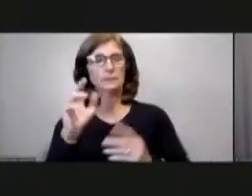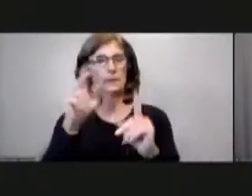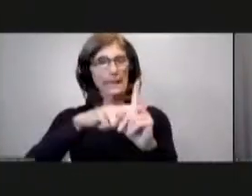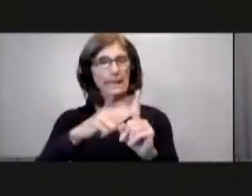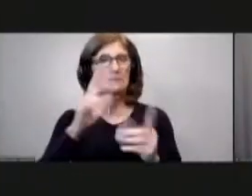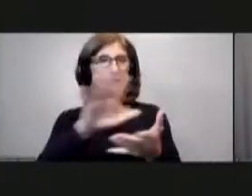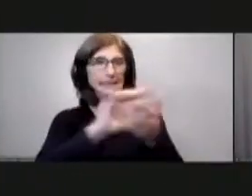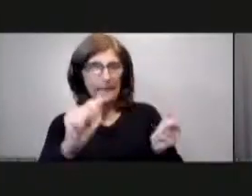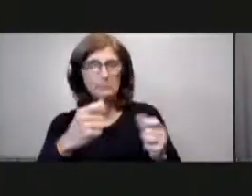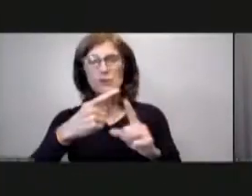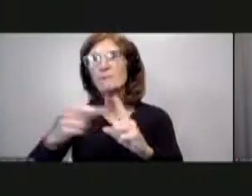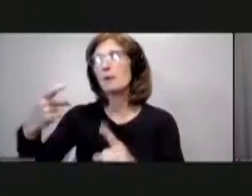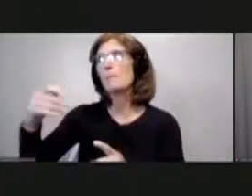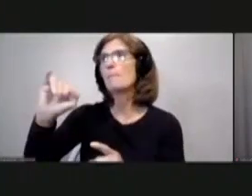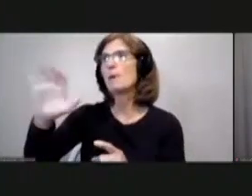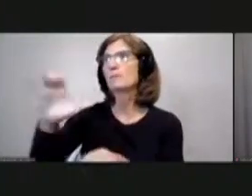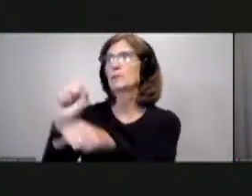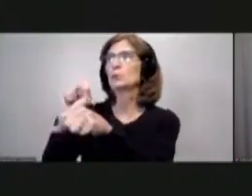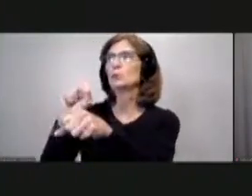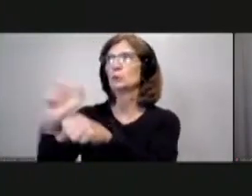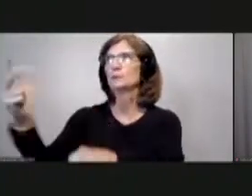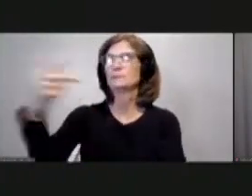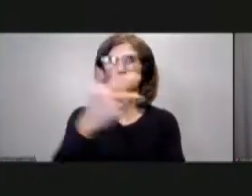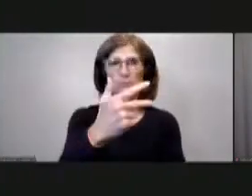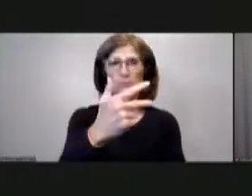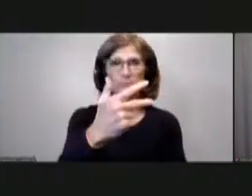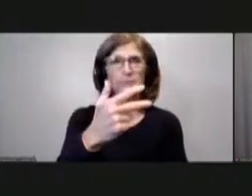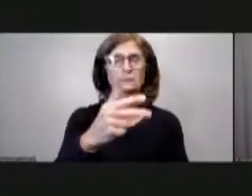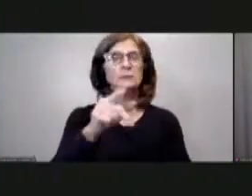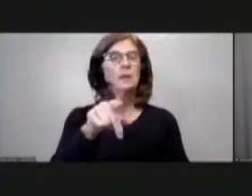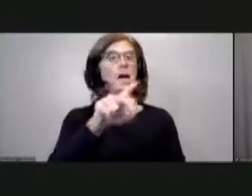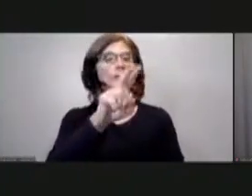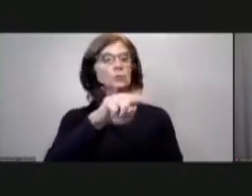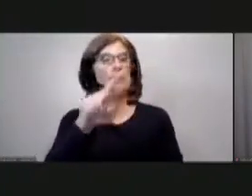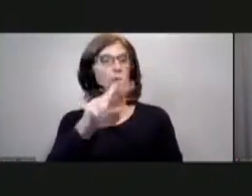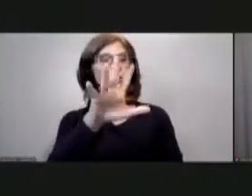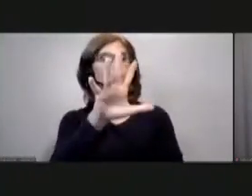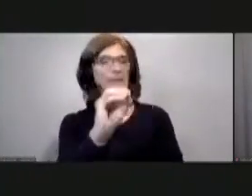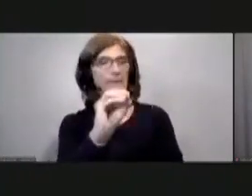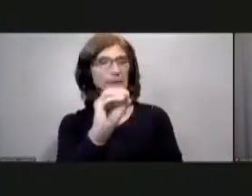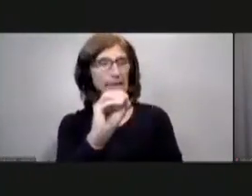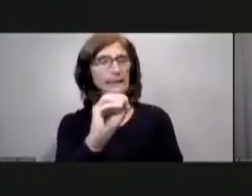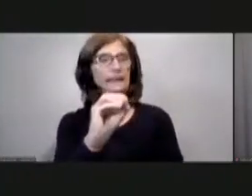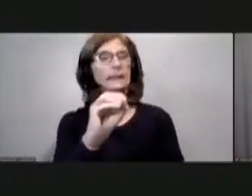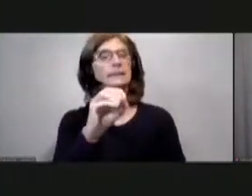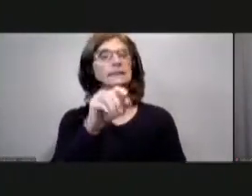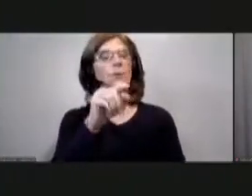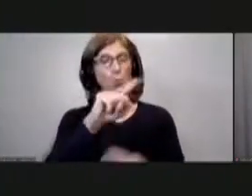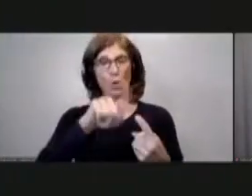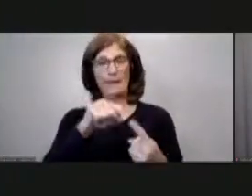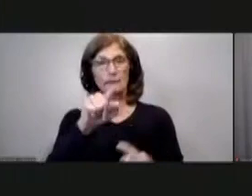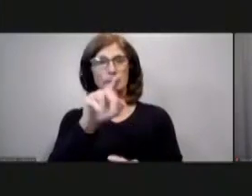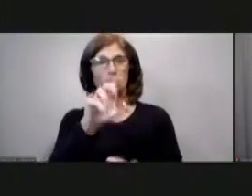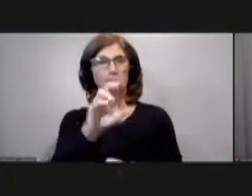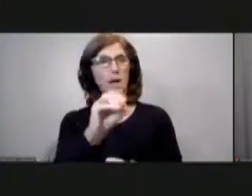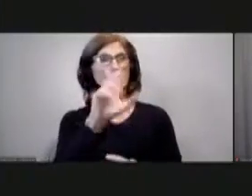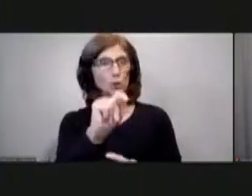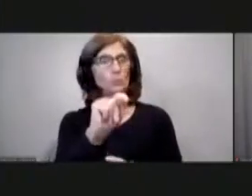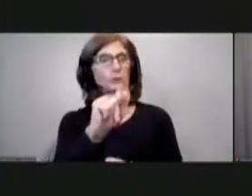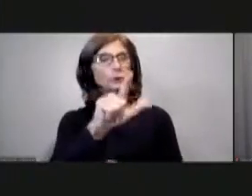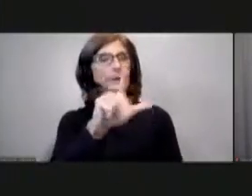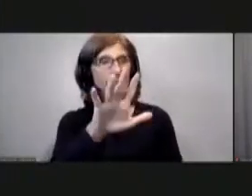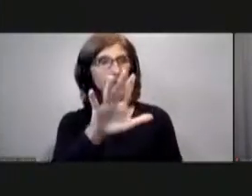from a city public works vehicle near 2250 center avenue on october 26 2021 motion to approve